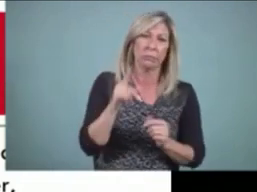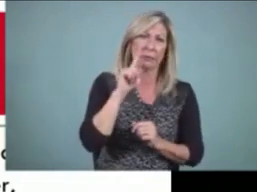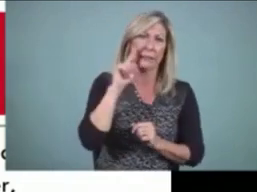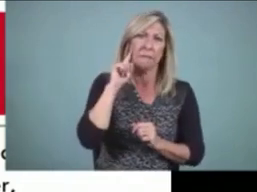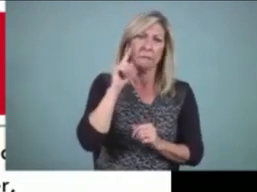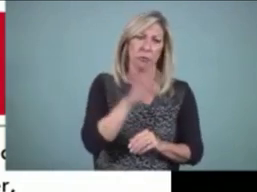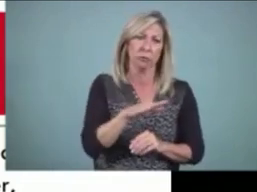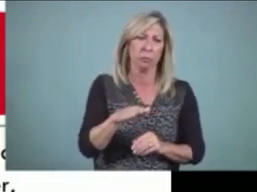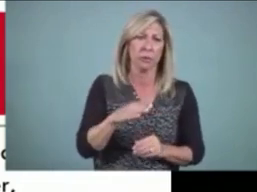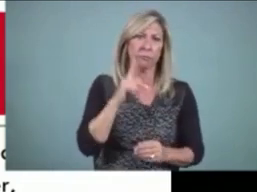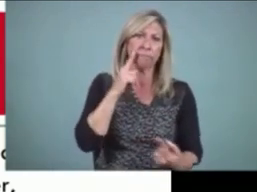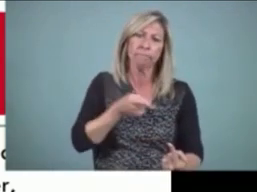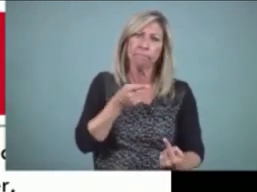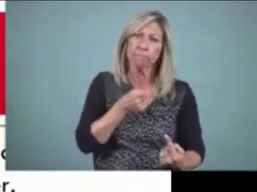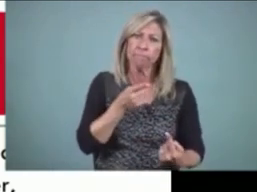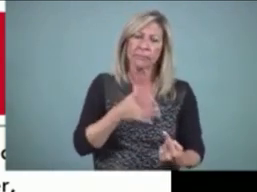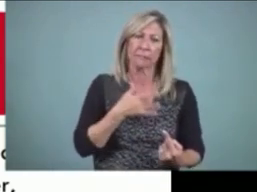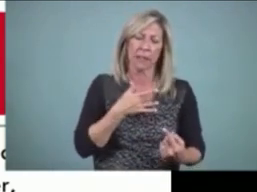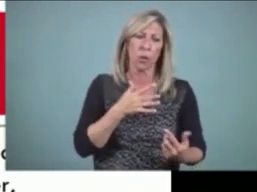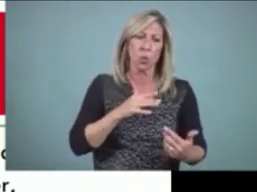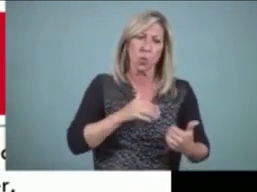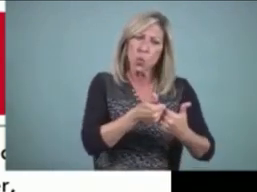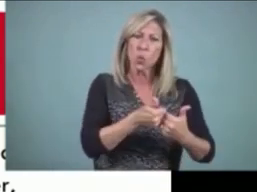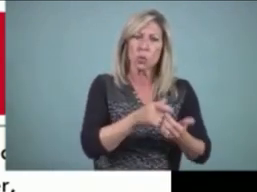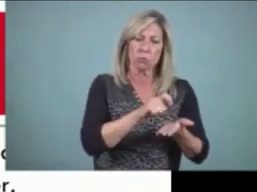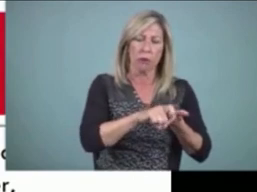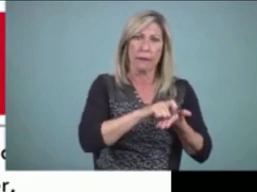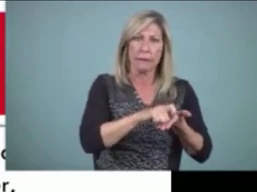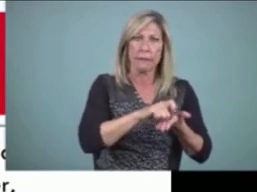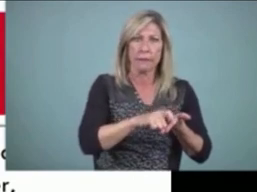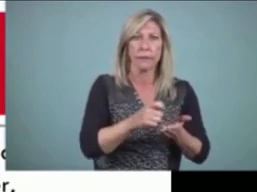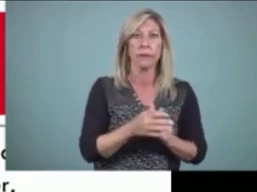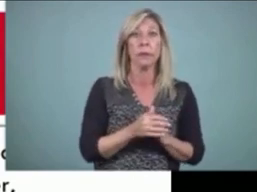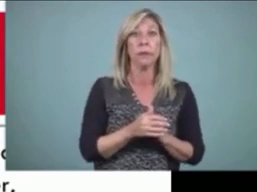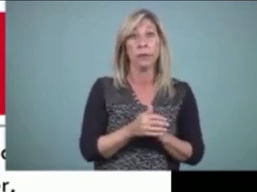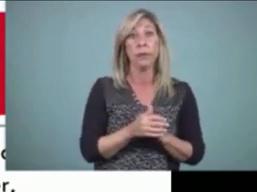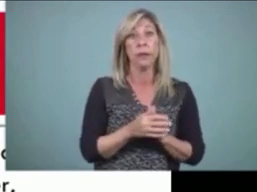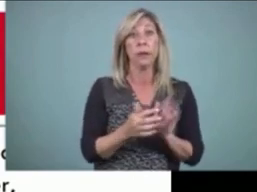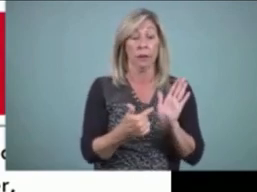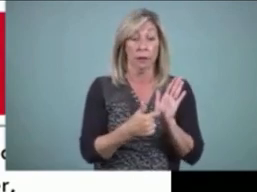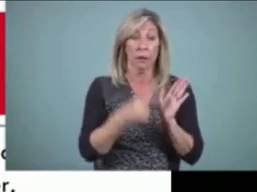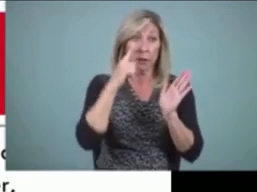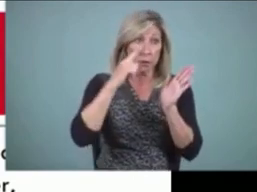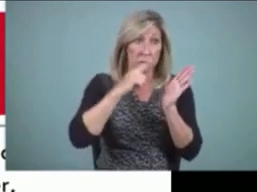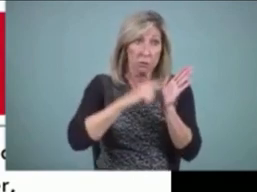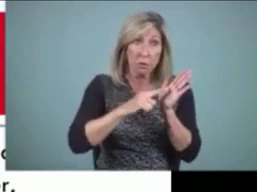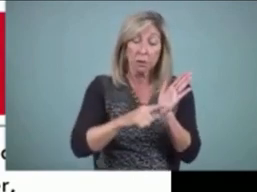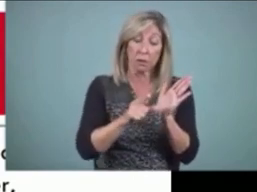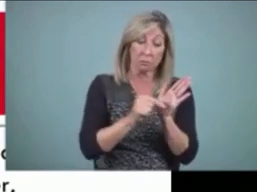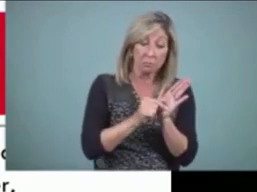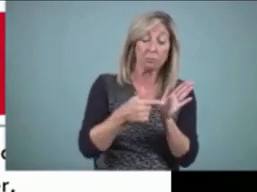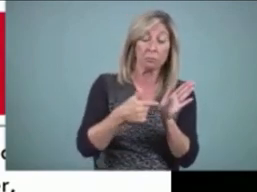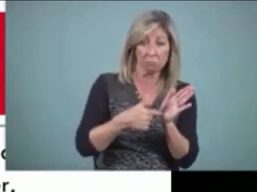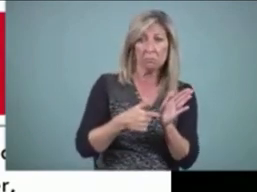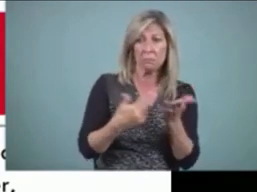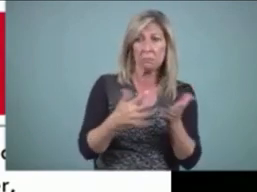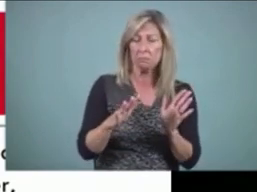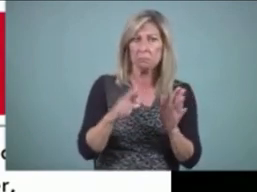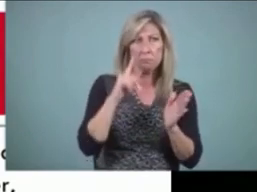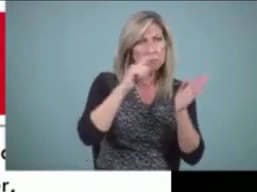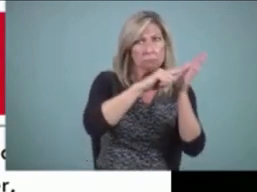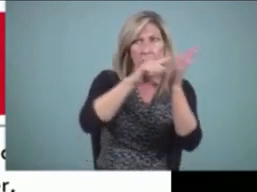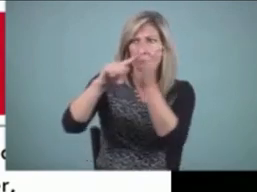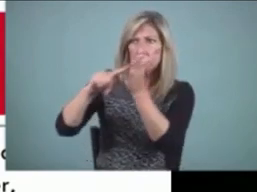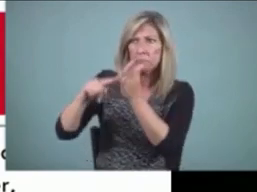And the literature indicates that our deaf and hard of hearing writers have had challenges with almost